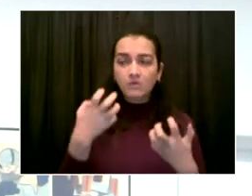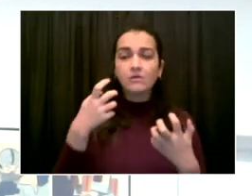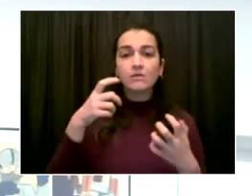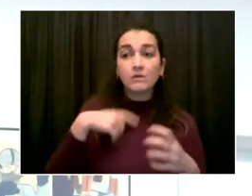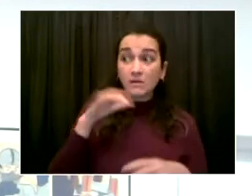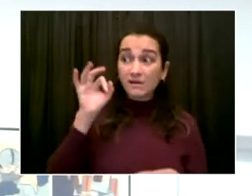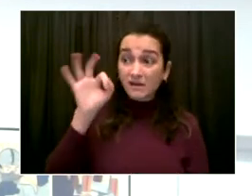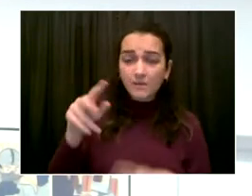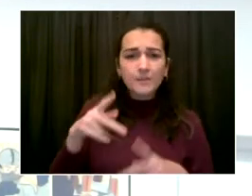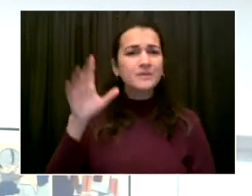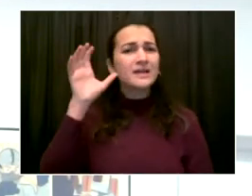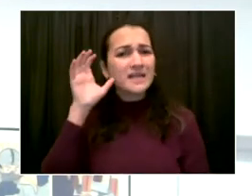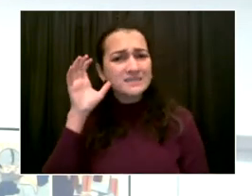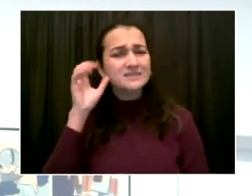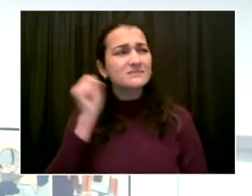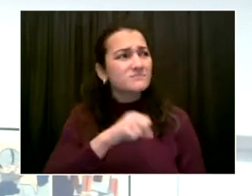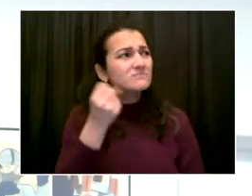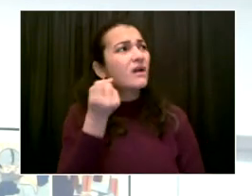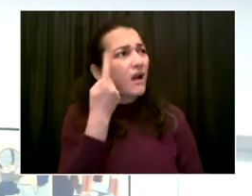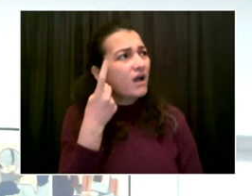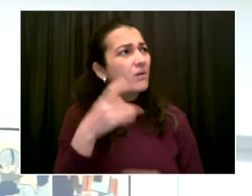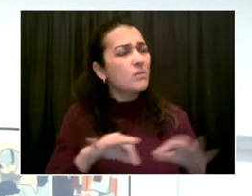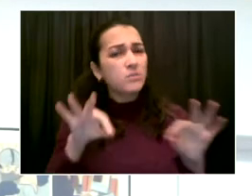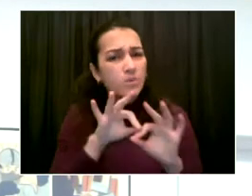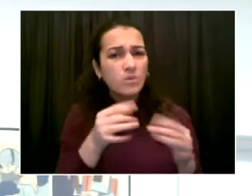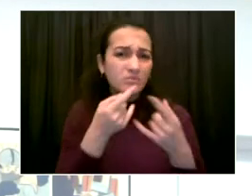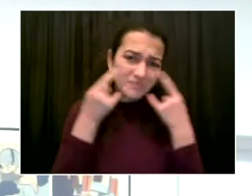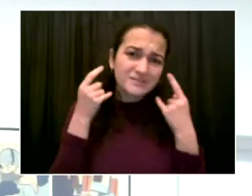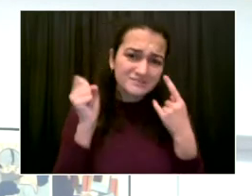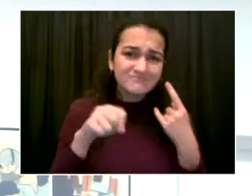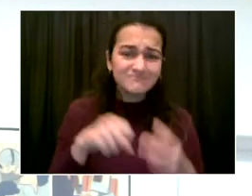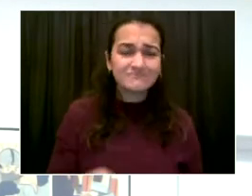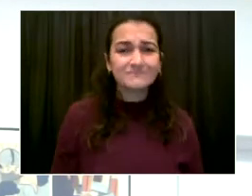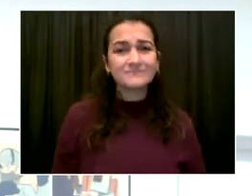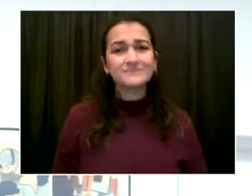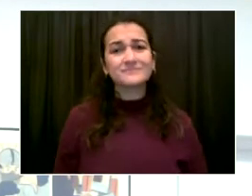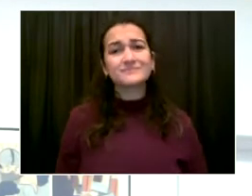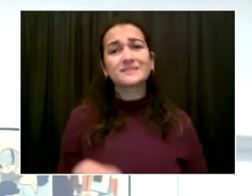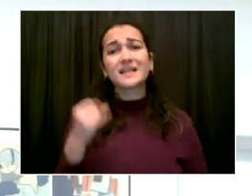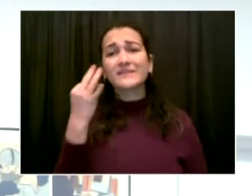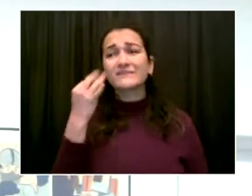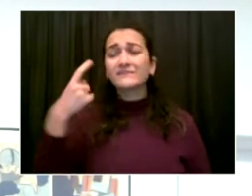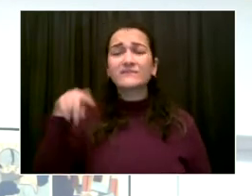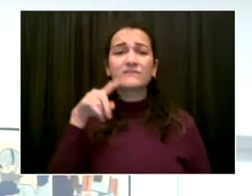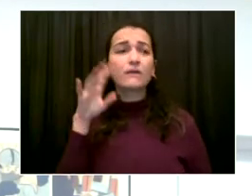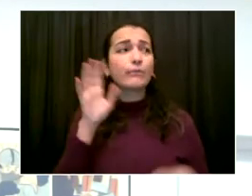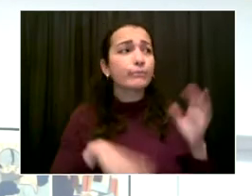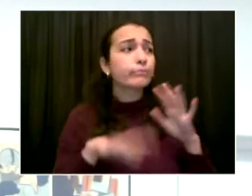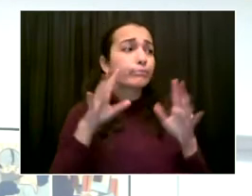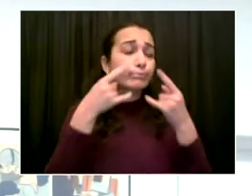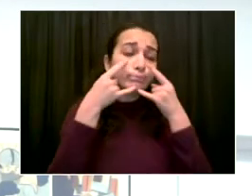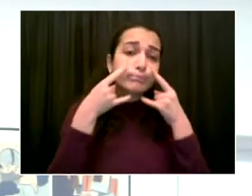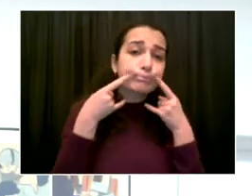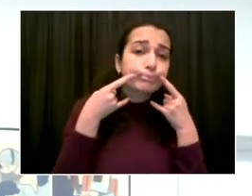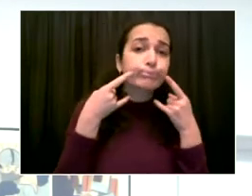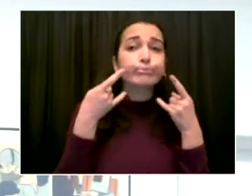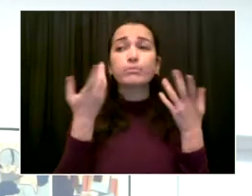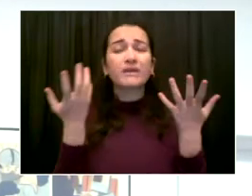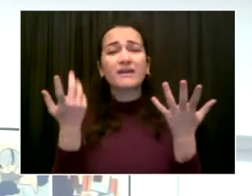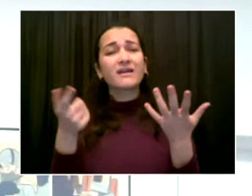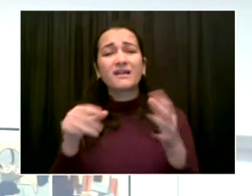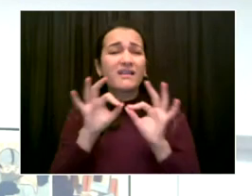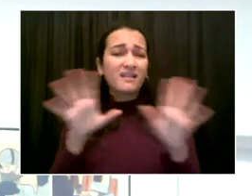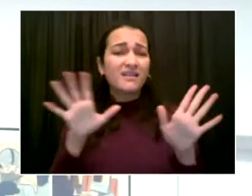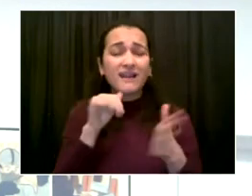changes that the mayor has described seriously. The fact that we are seeing an increase in cases with the